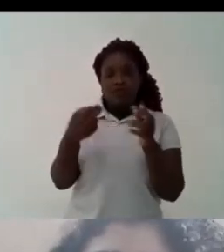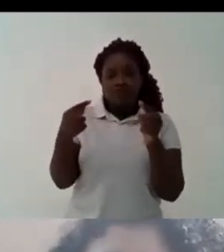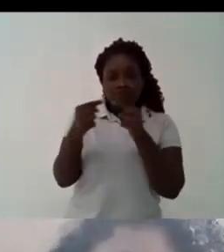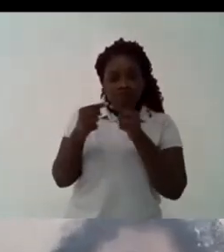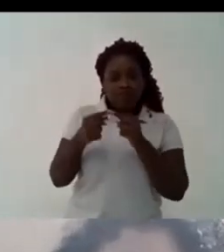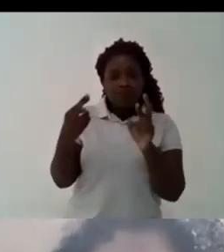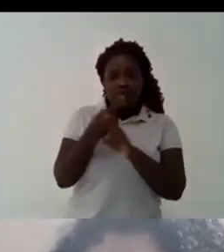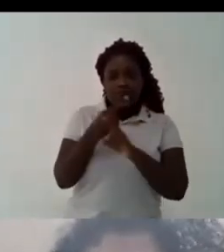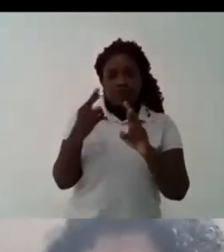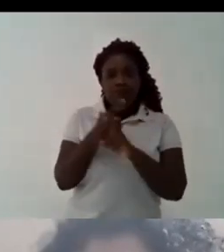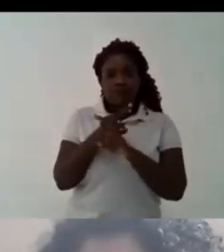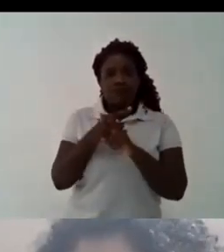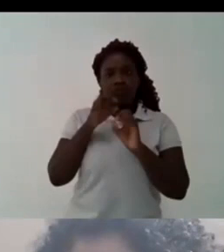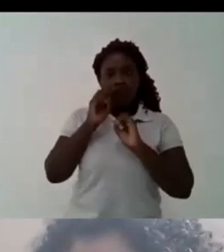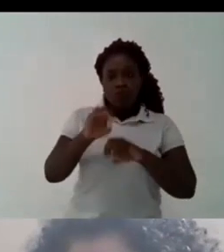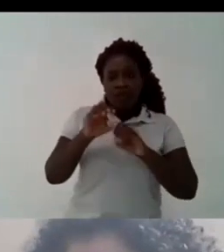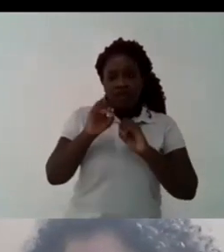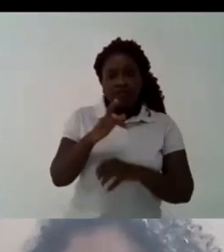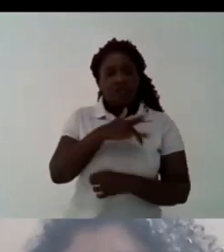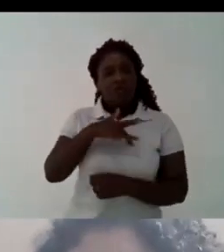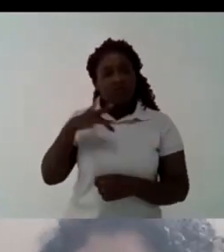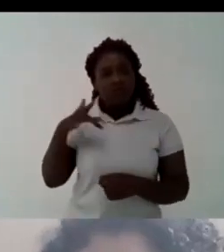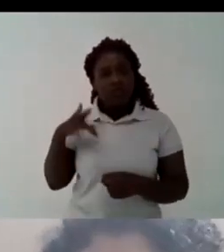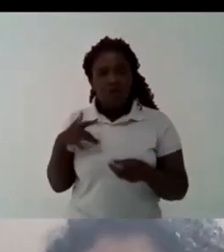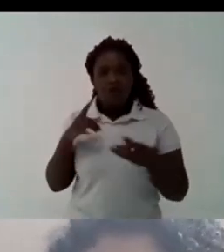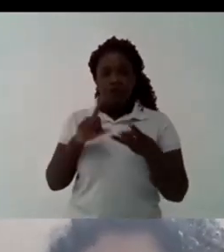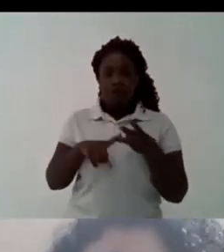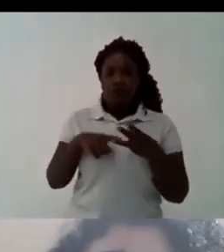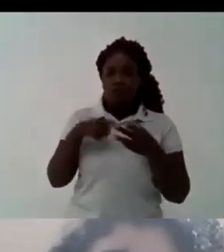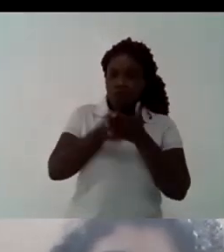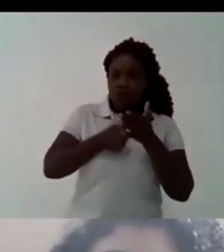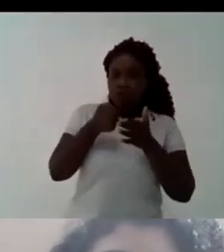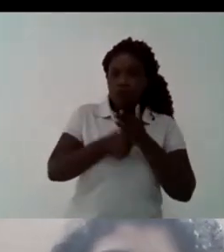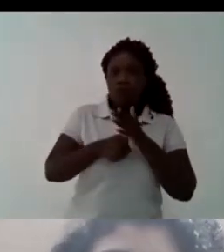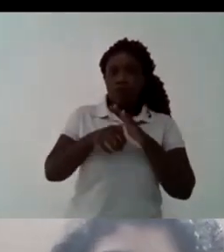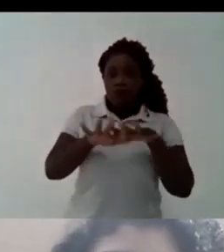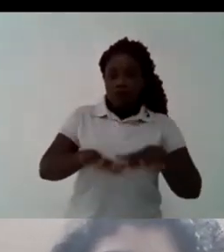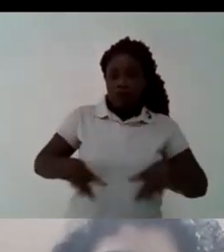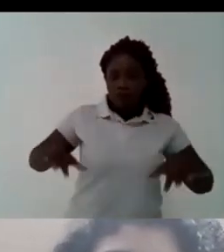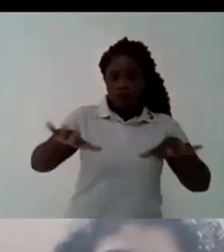fight has to do with education health